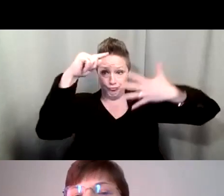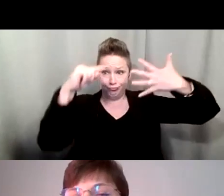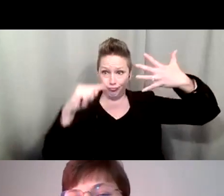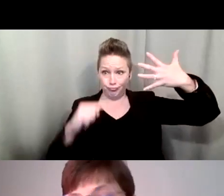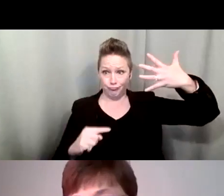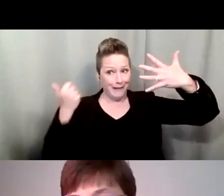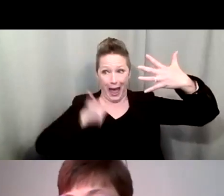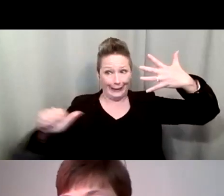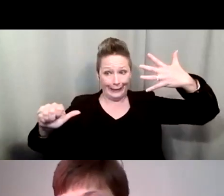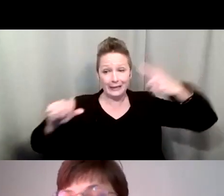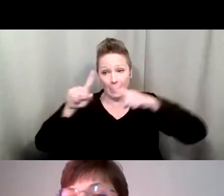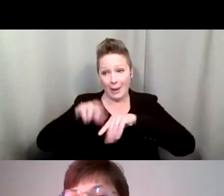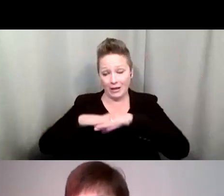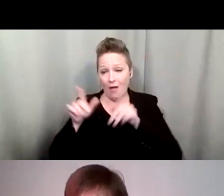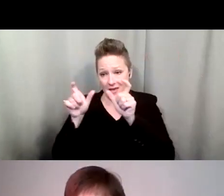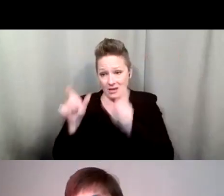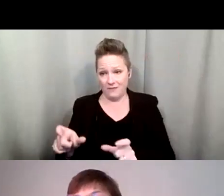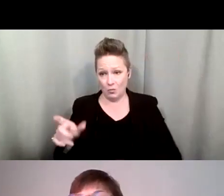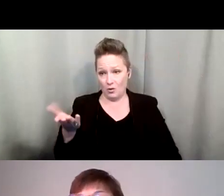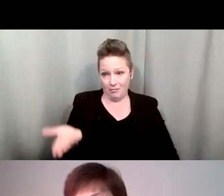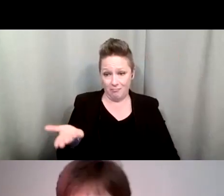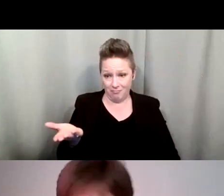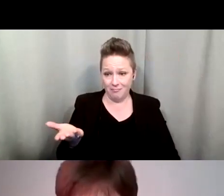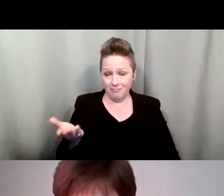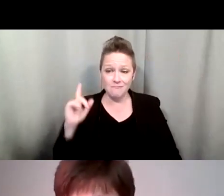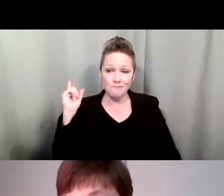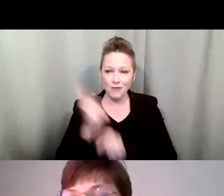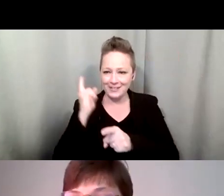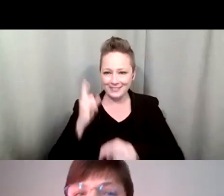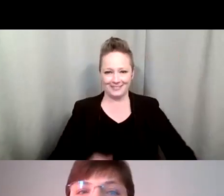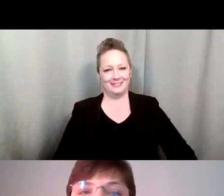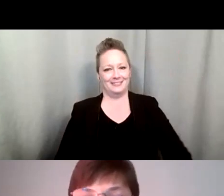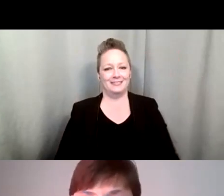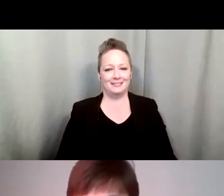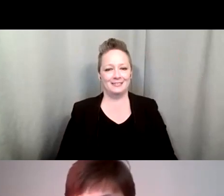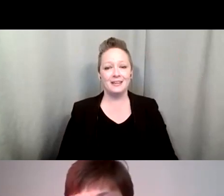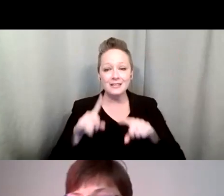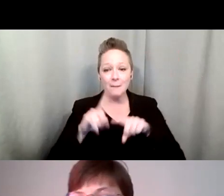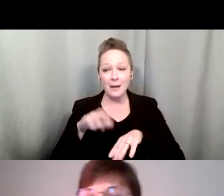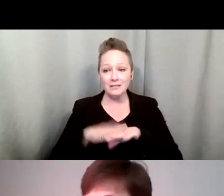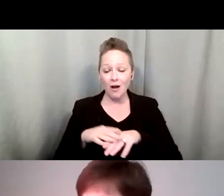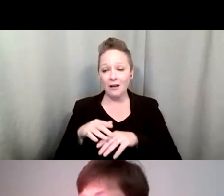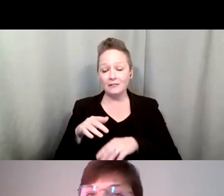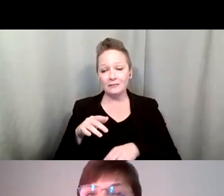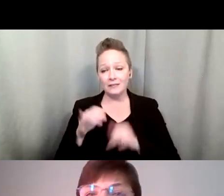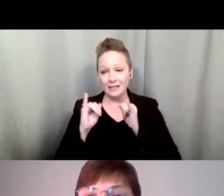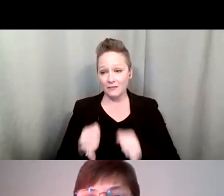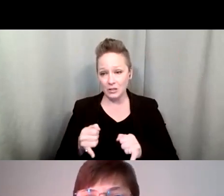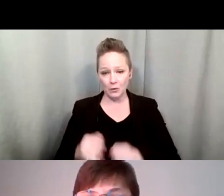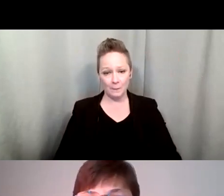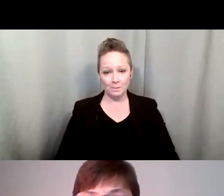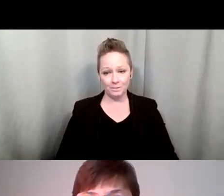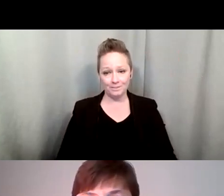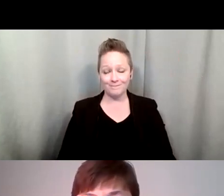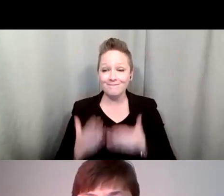on the individual involved. That is correct. It depends on the individual. Thank you. You guys are